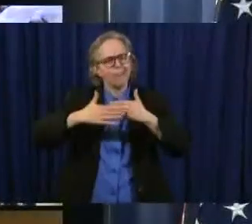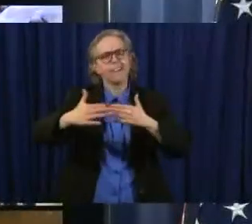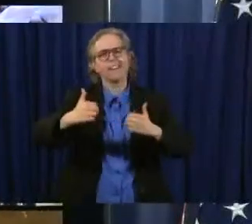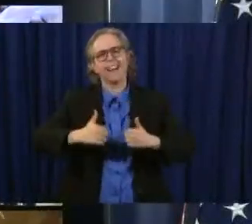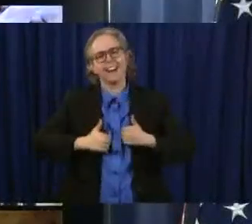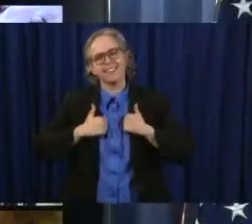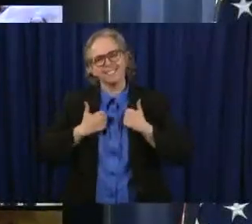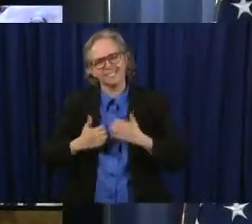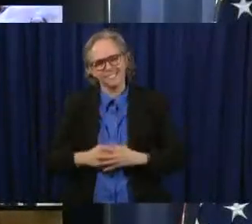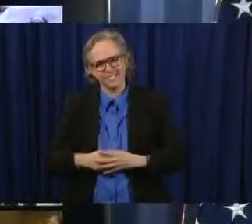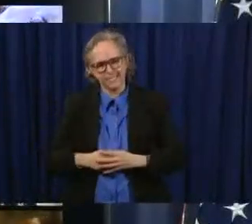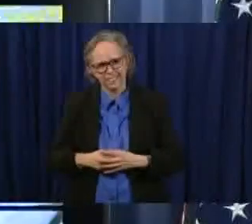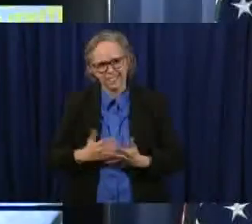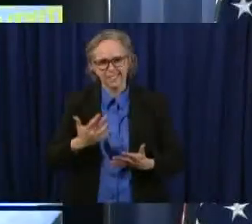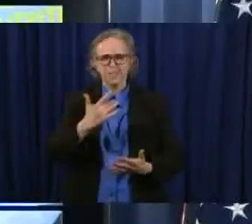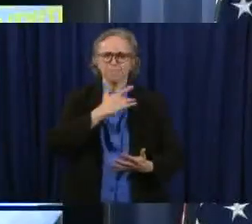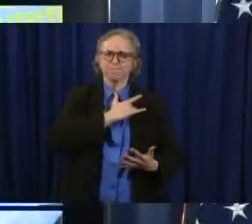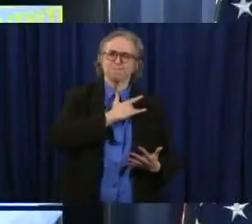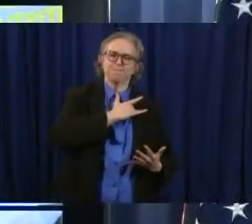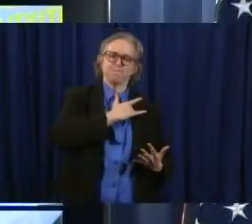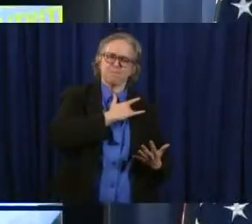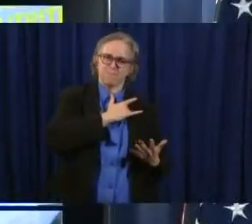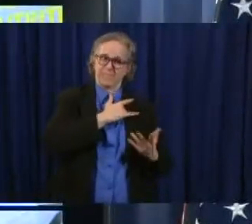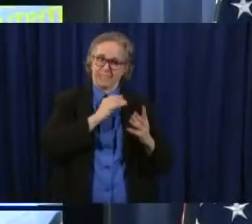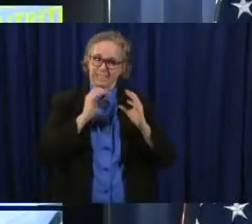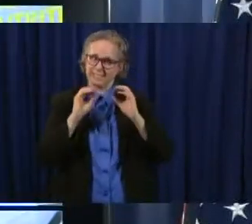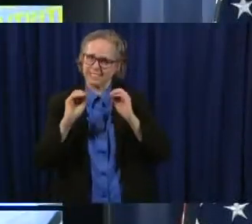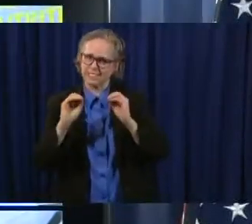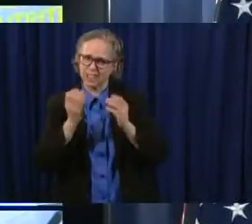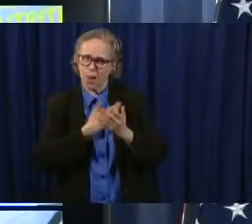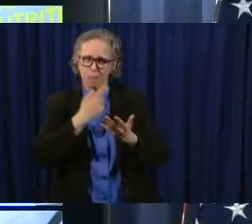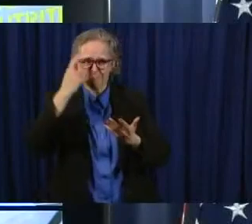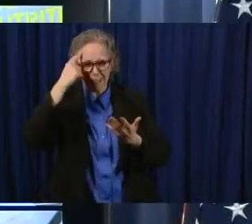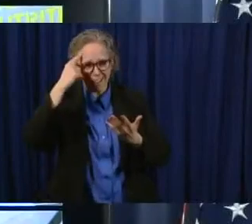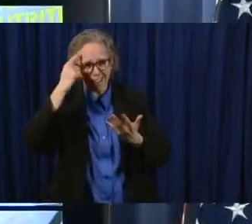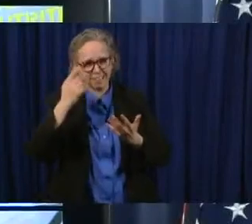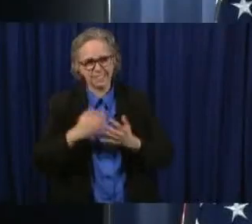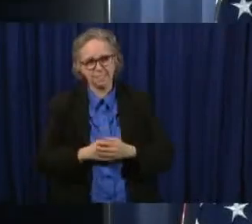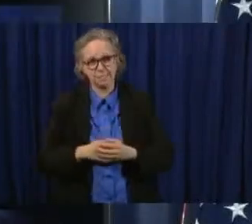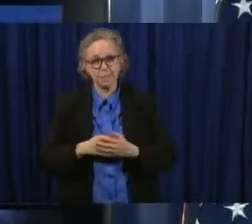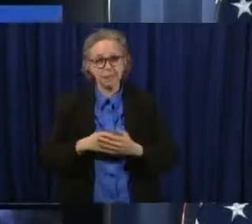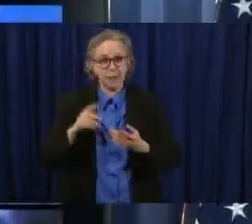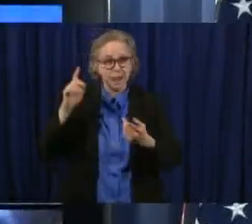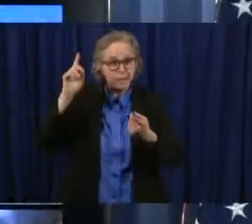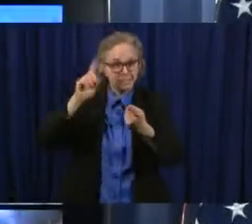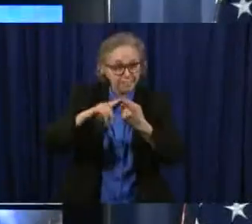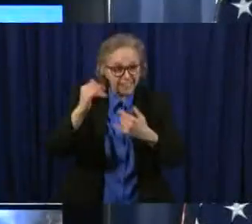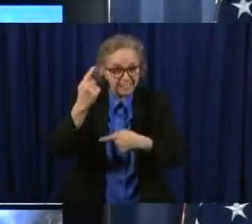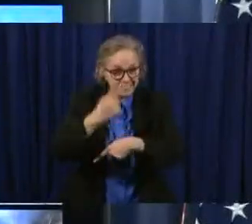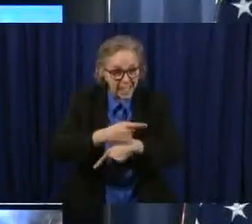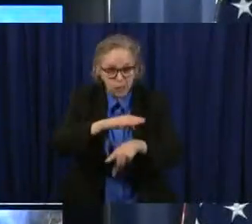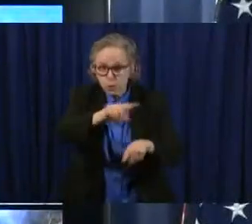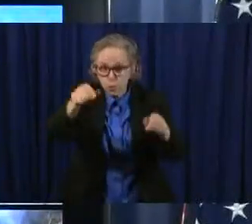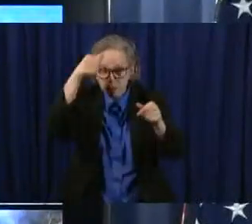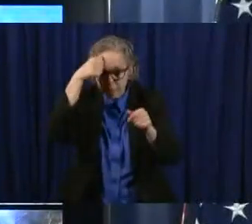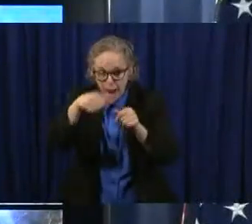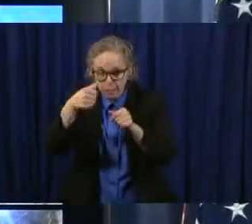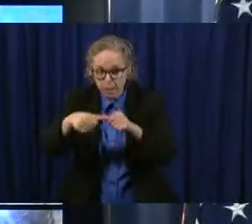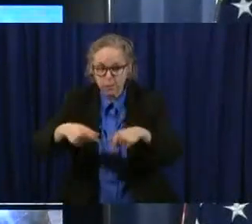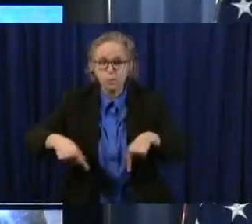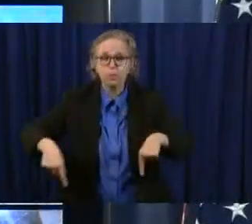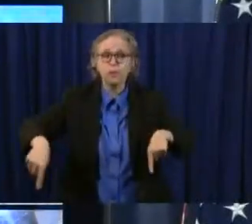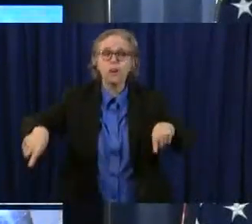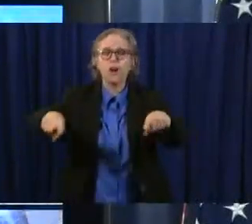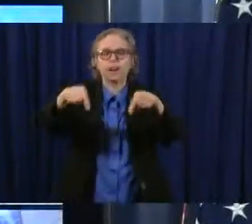and teaching minds until then remember that we are all in this